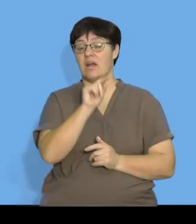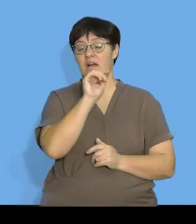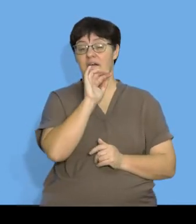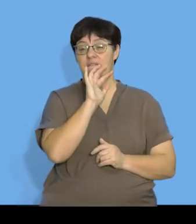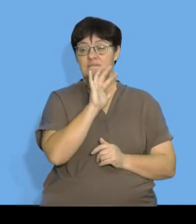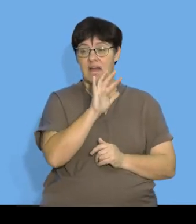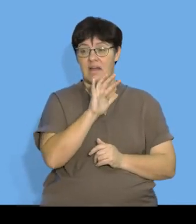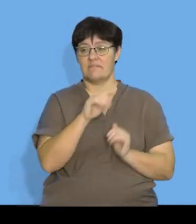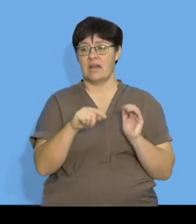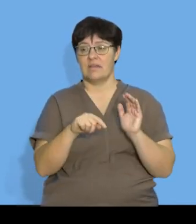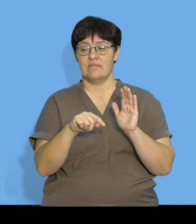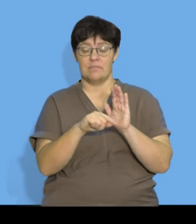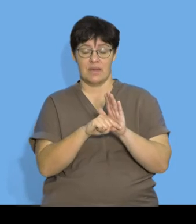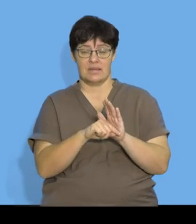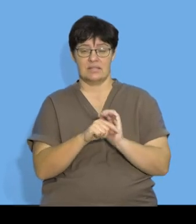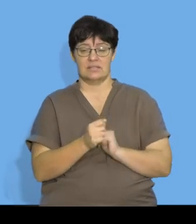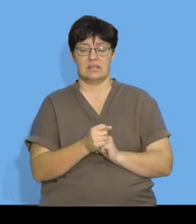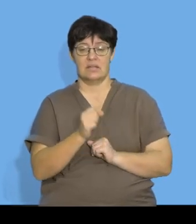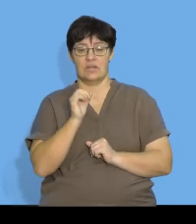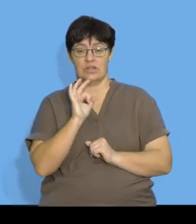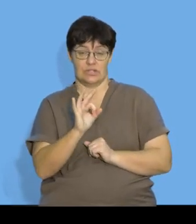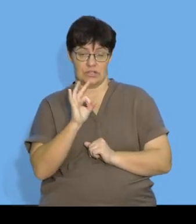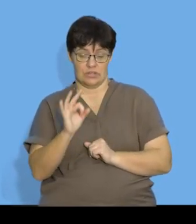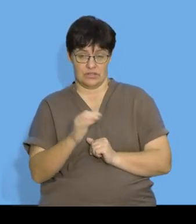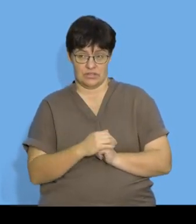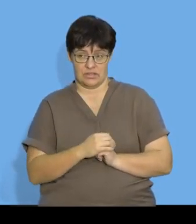5 minus 33